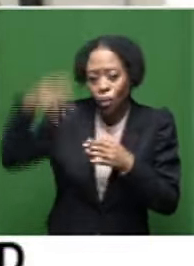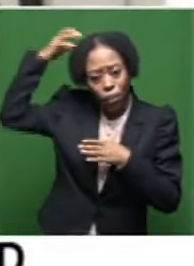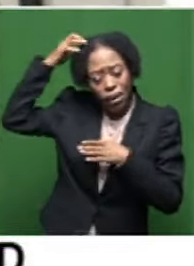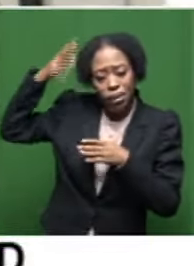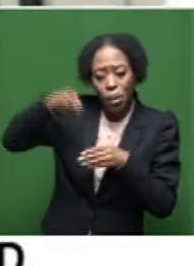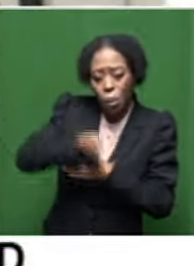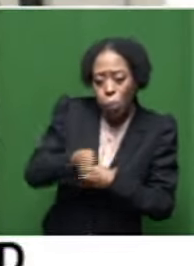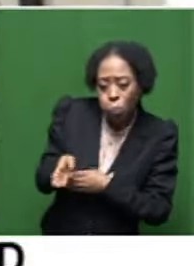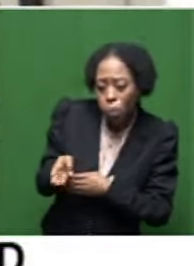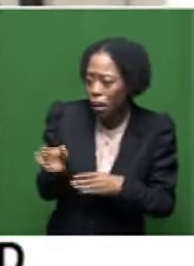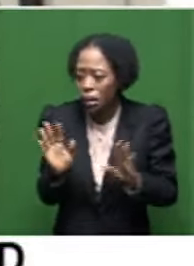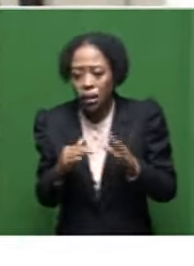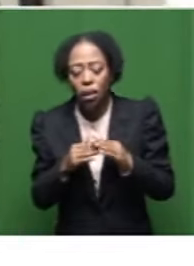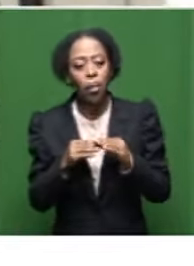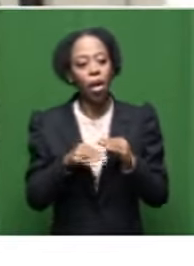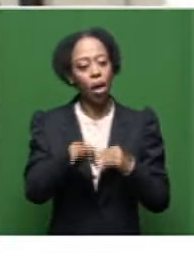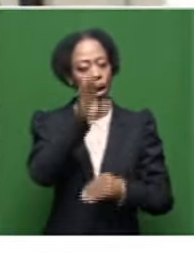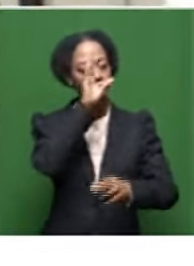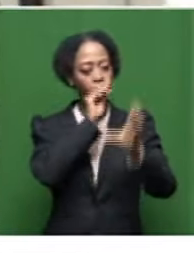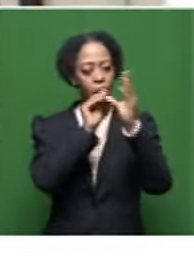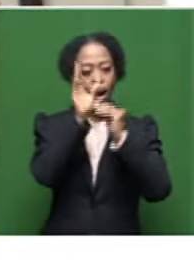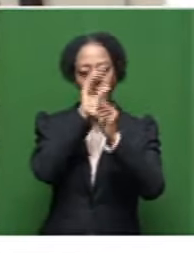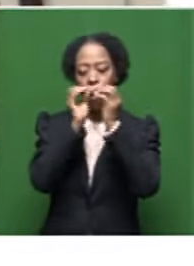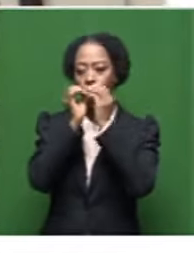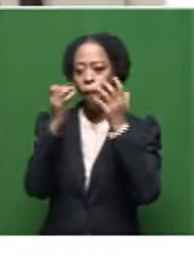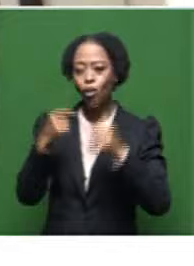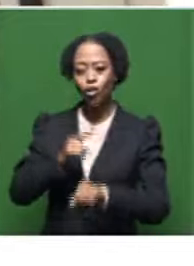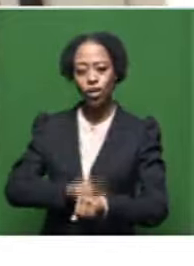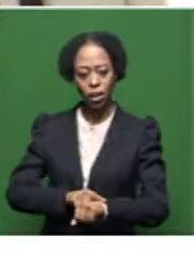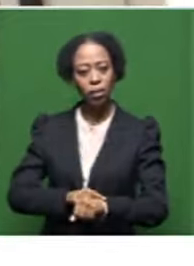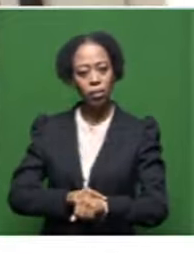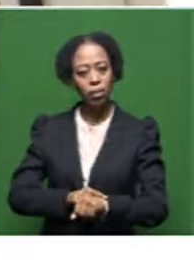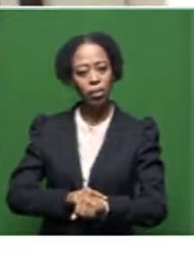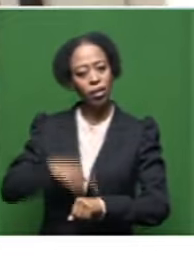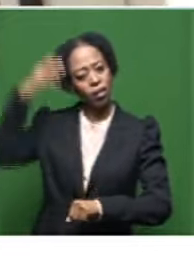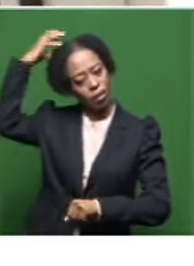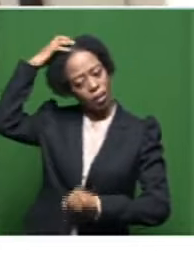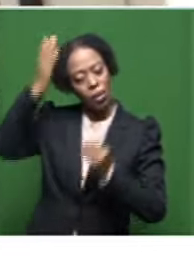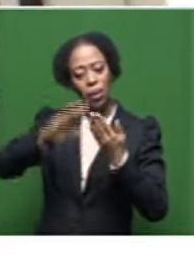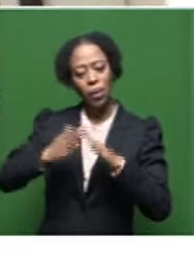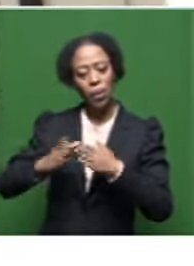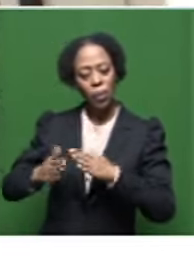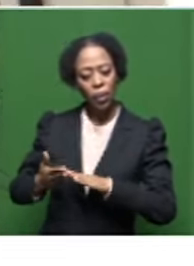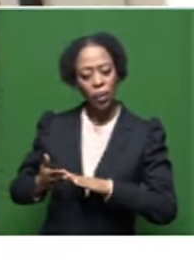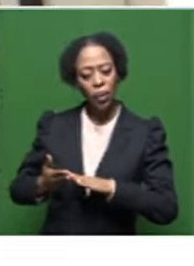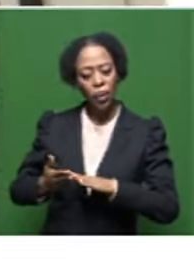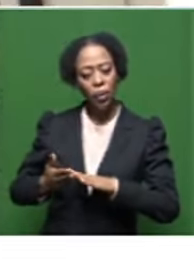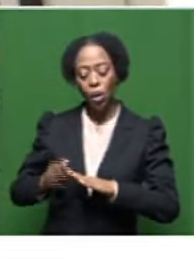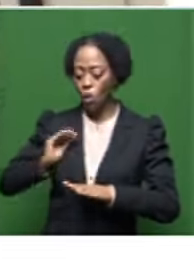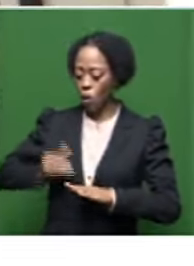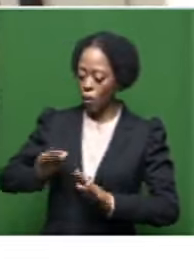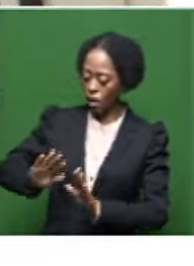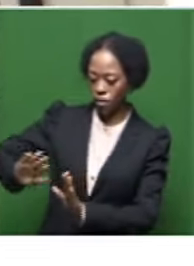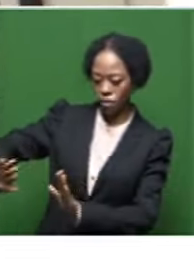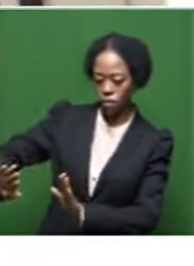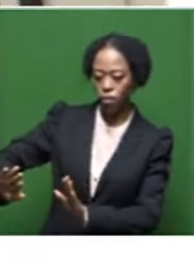funeral. And I learned that many of the time, many, many times in the Muslim community, there's a special place for